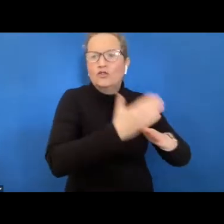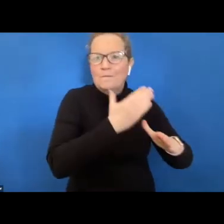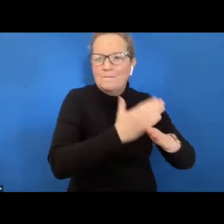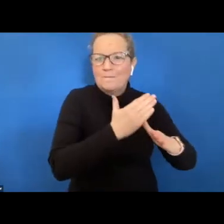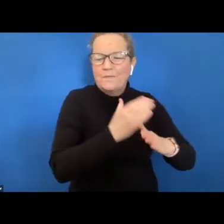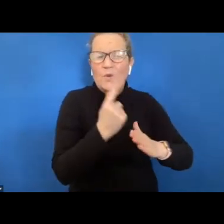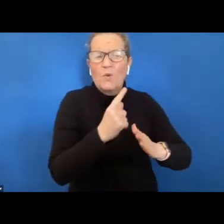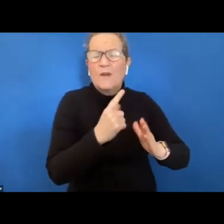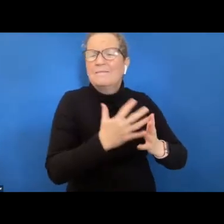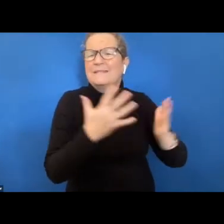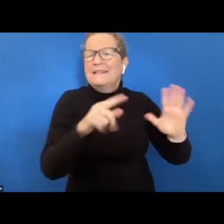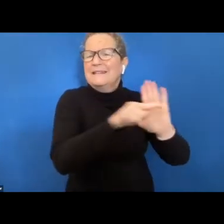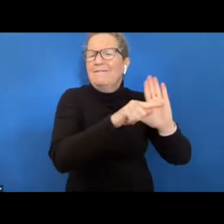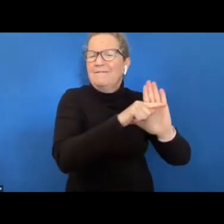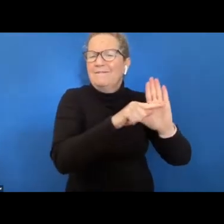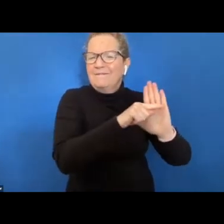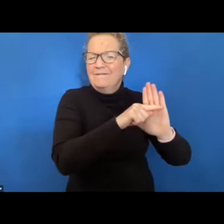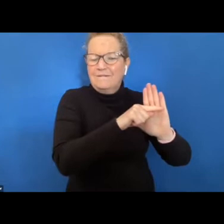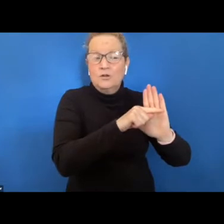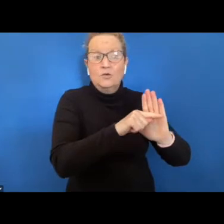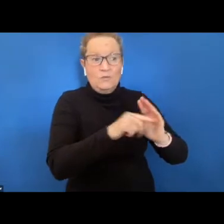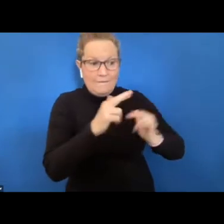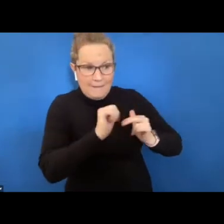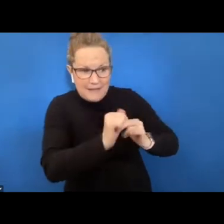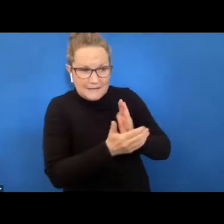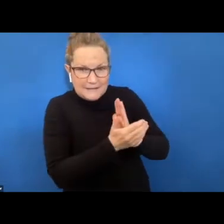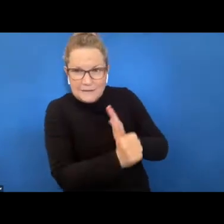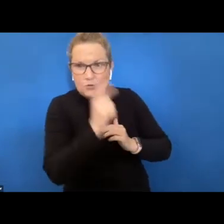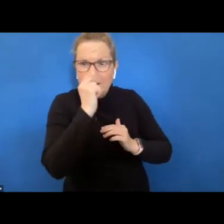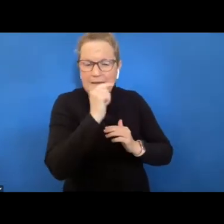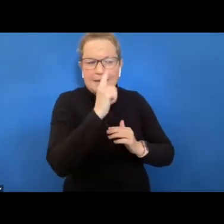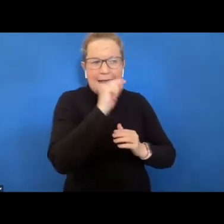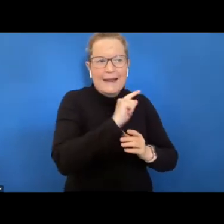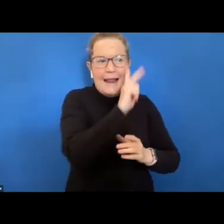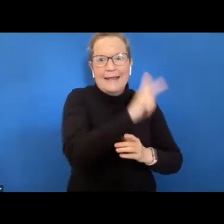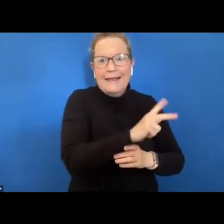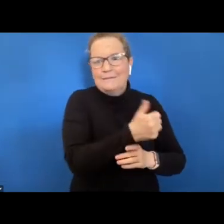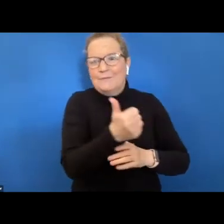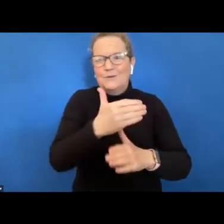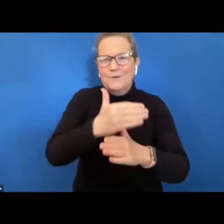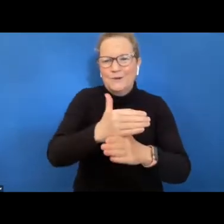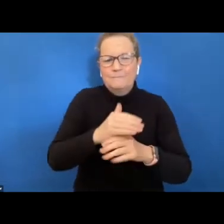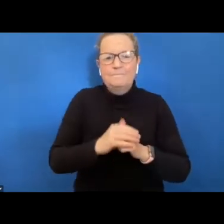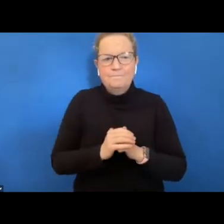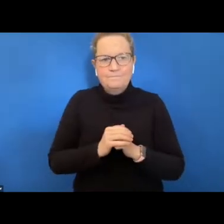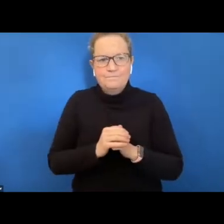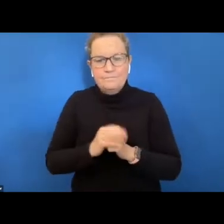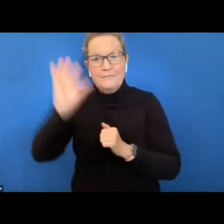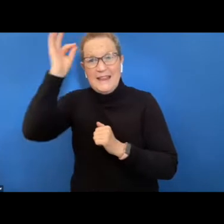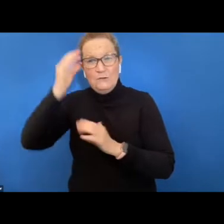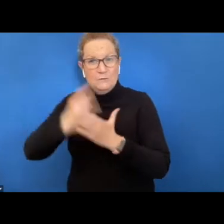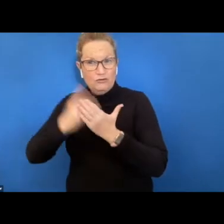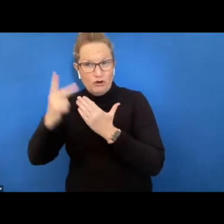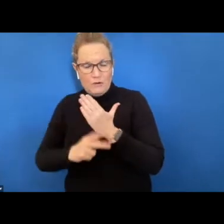disadvantaged categories to build their capacity to re-enter the workforce the darabin based jves program created through a